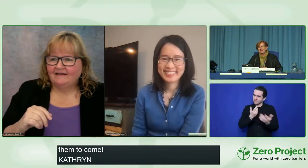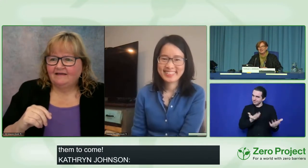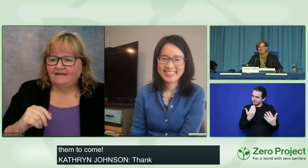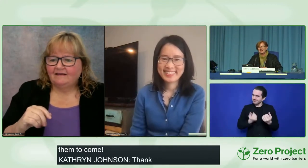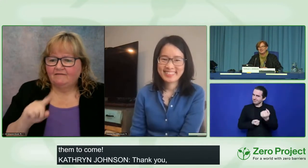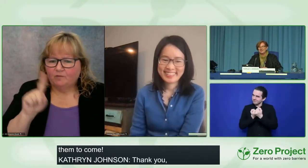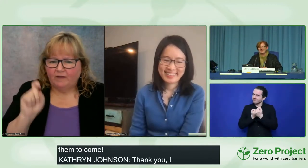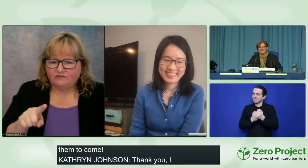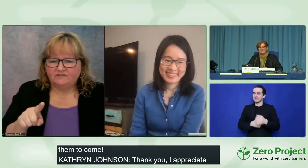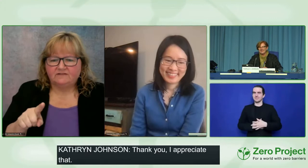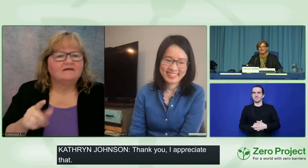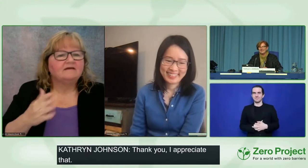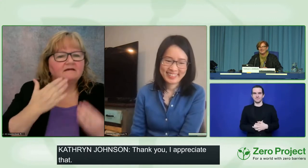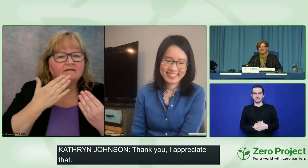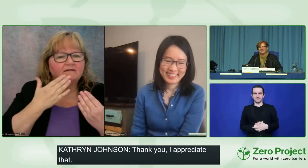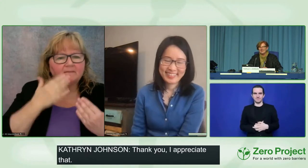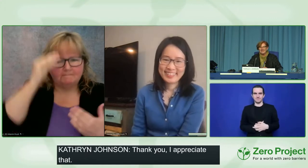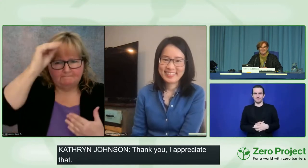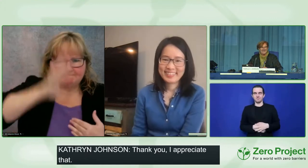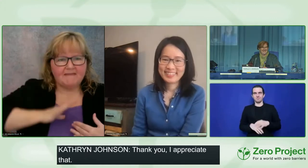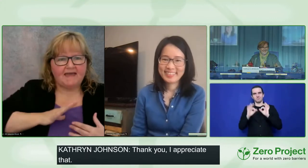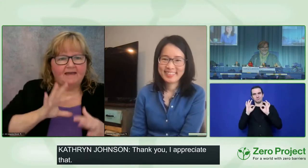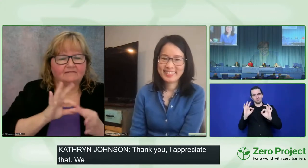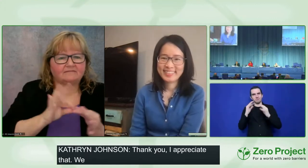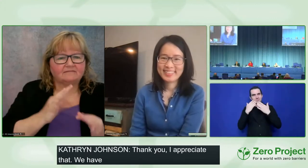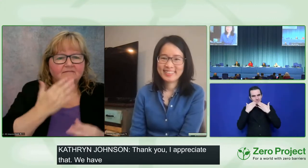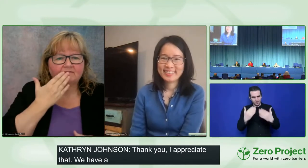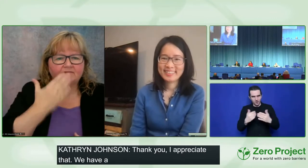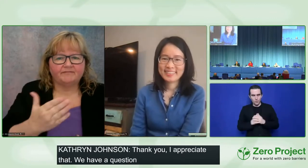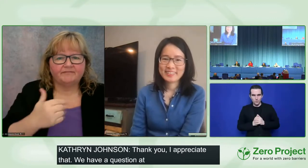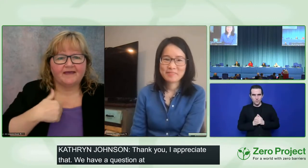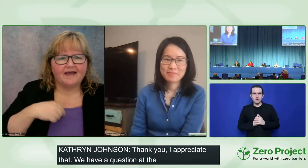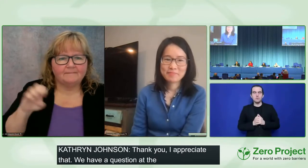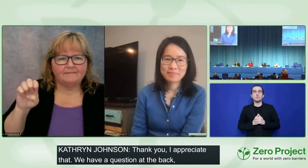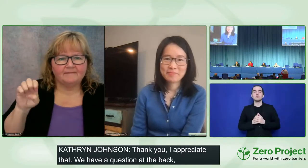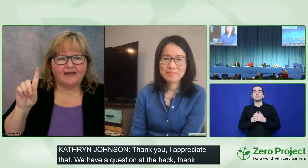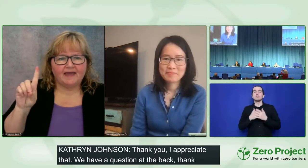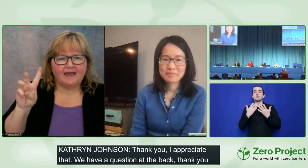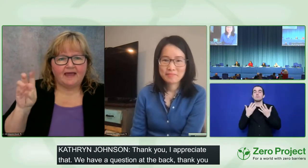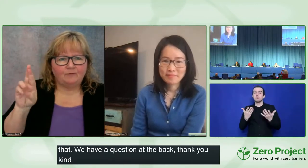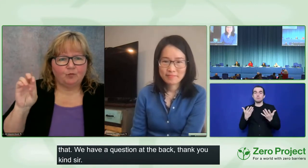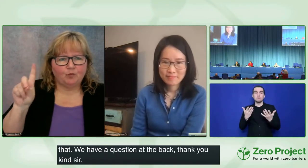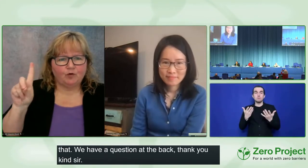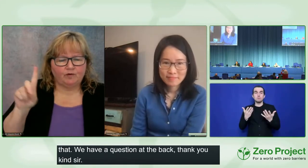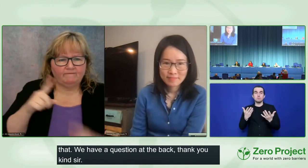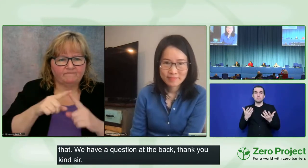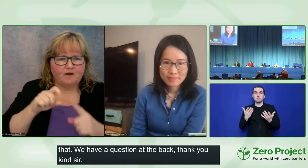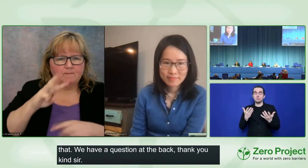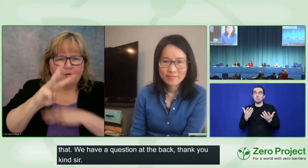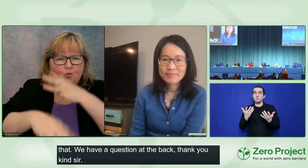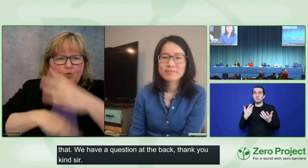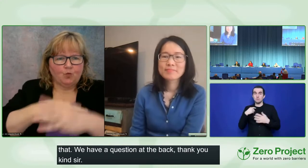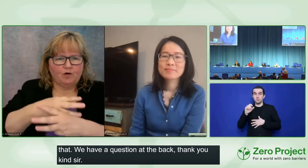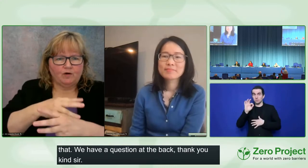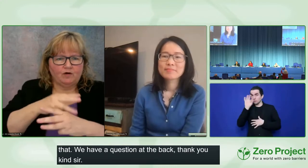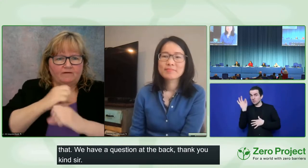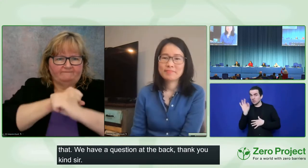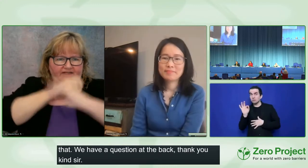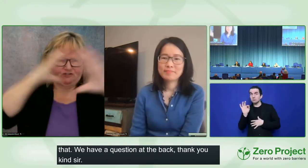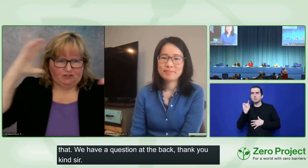Yeah, thank you for those words. Edward Winter from World Vision. I'm just wondering what experience